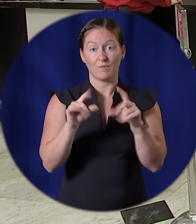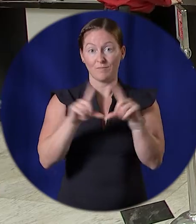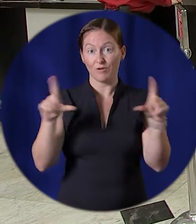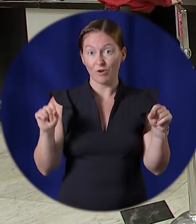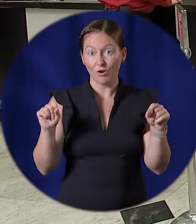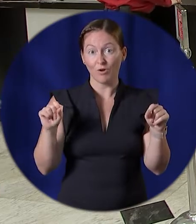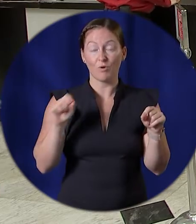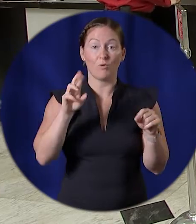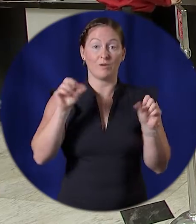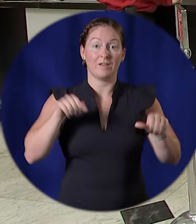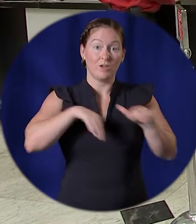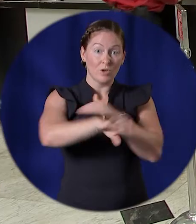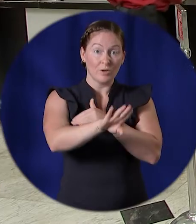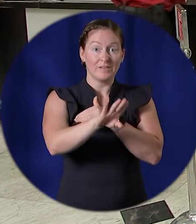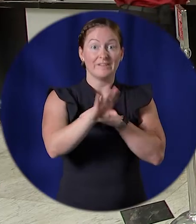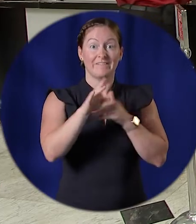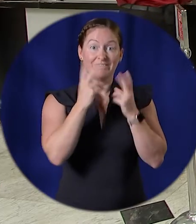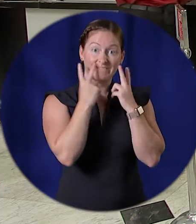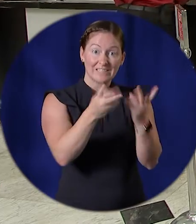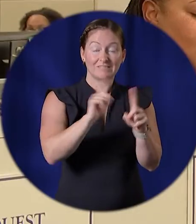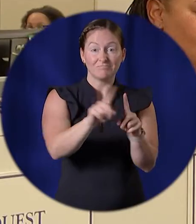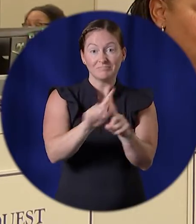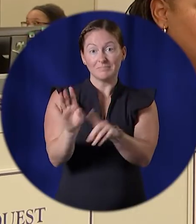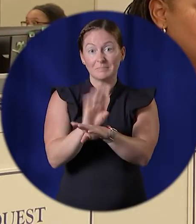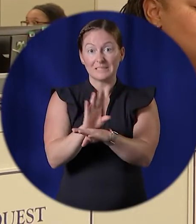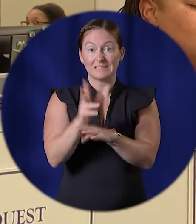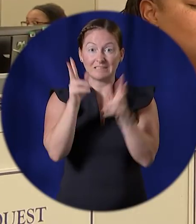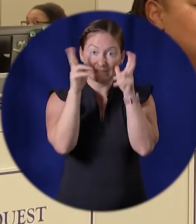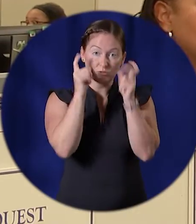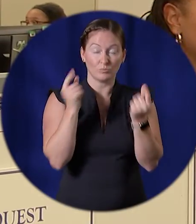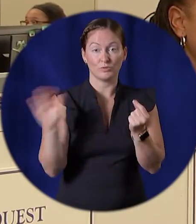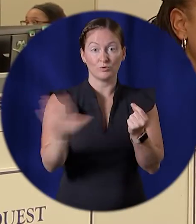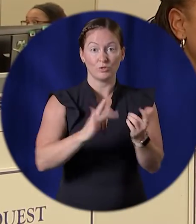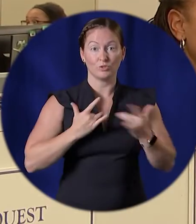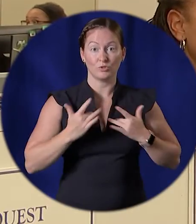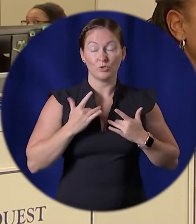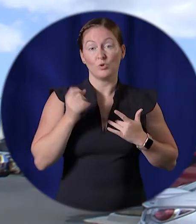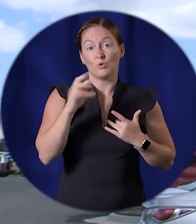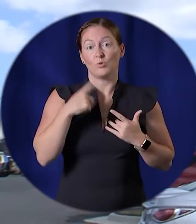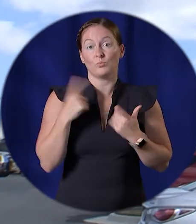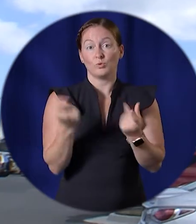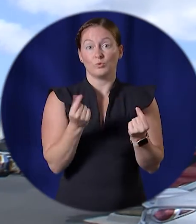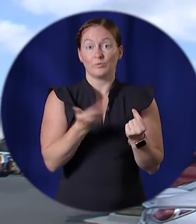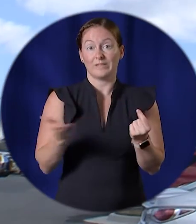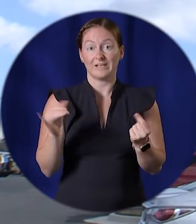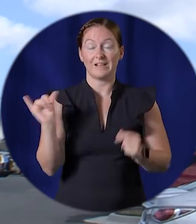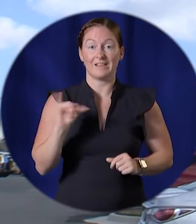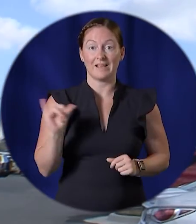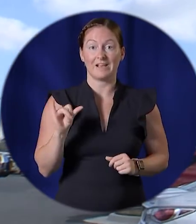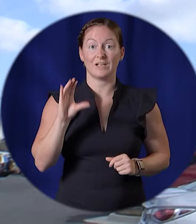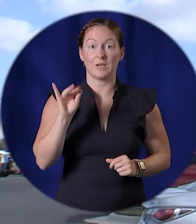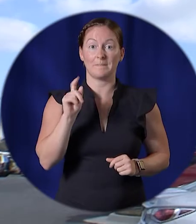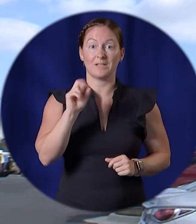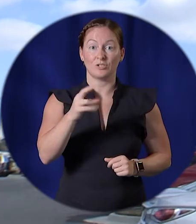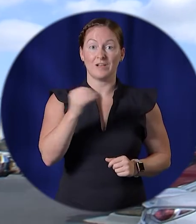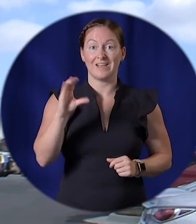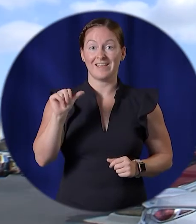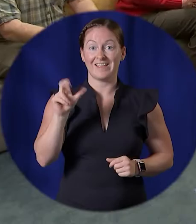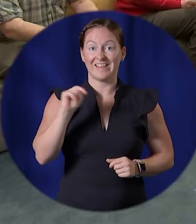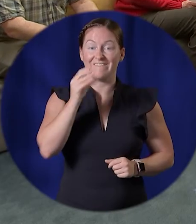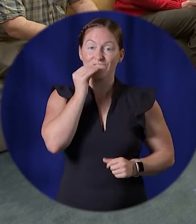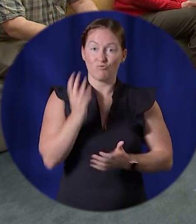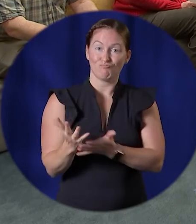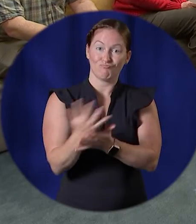visiting our business owners to hear their concerns, or serving the community through efforts like our Commissioners in Cannes Food and Fun Drive,